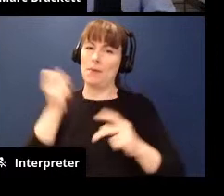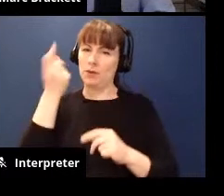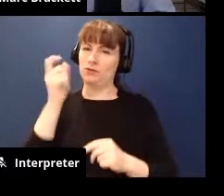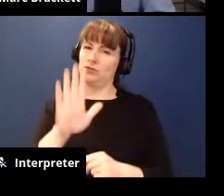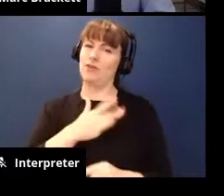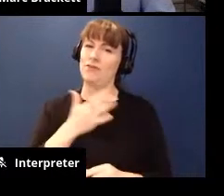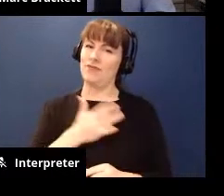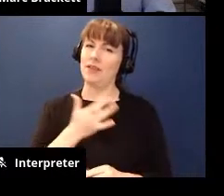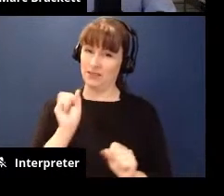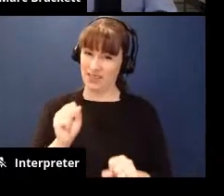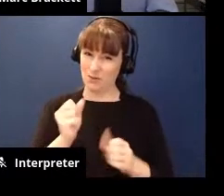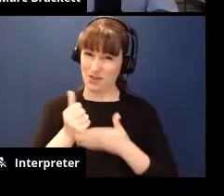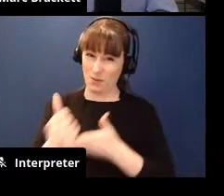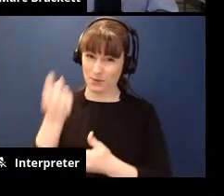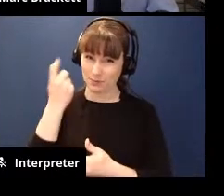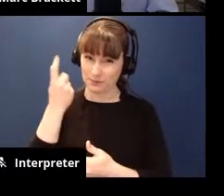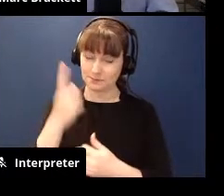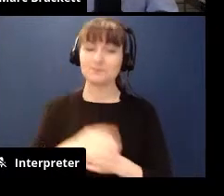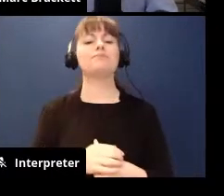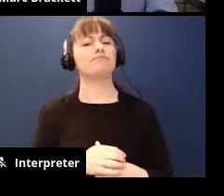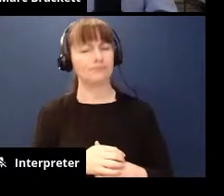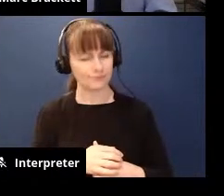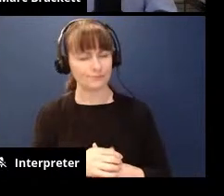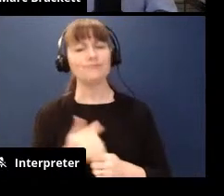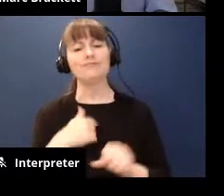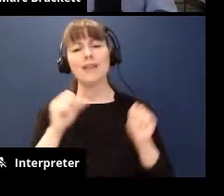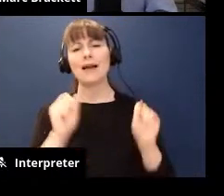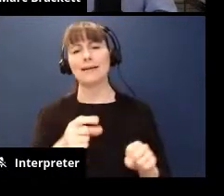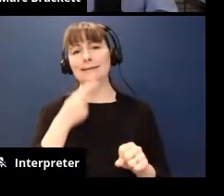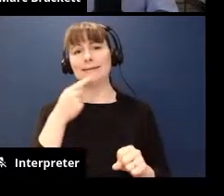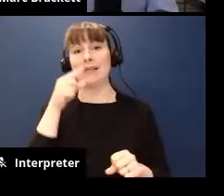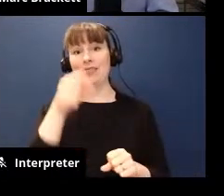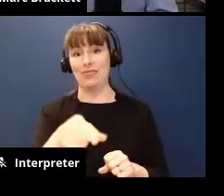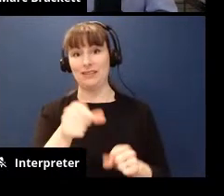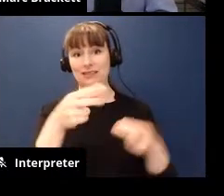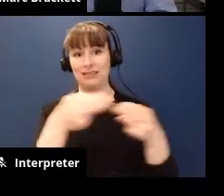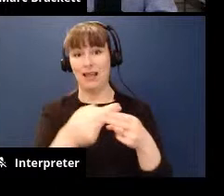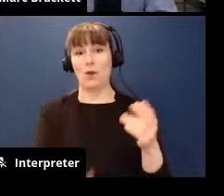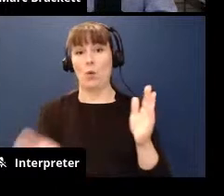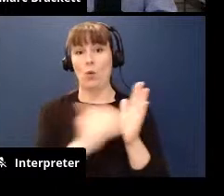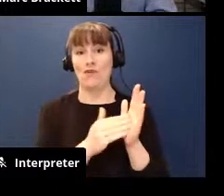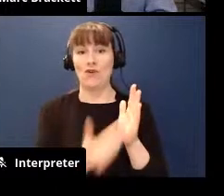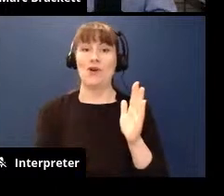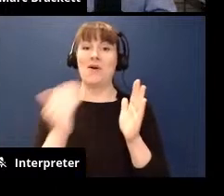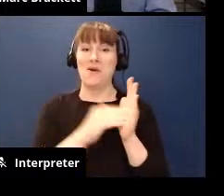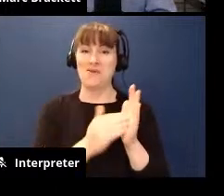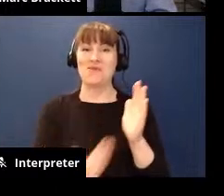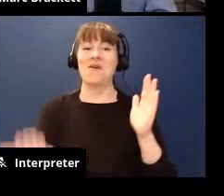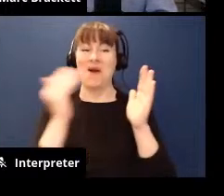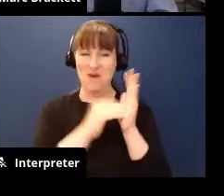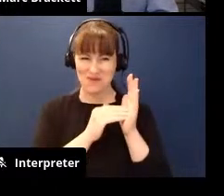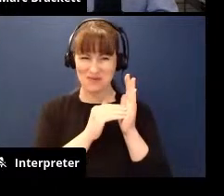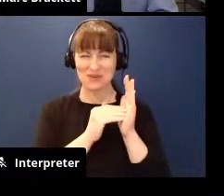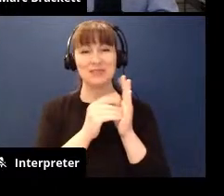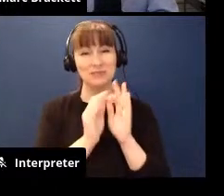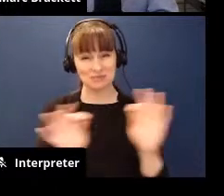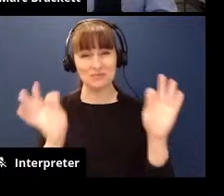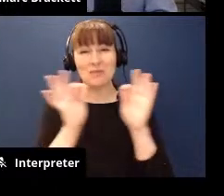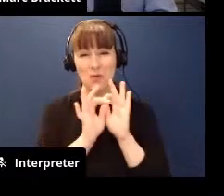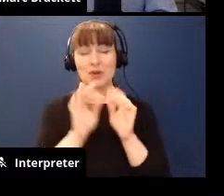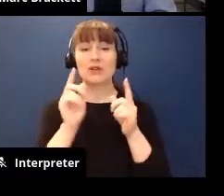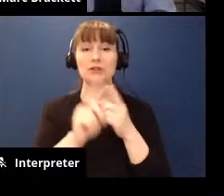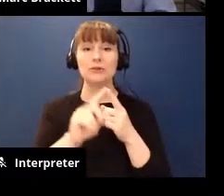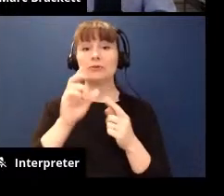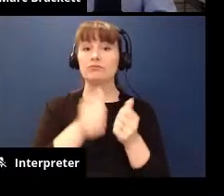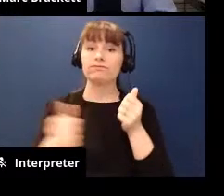because um i can repeat this slide over and over and over again and it's to a superintendent